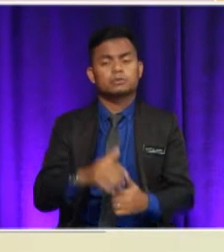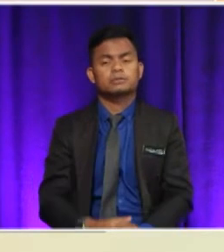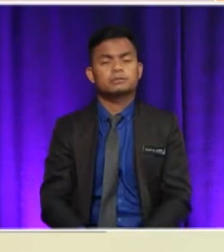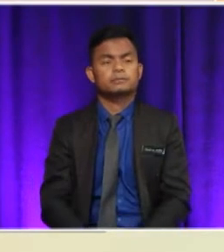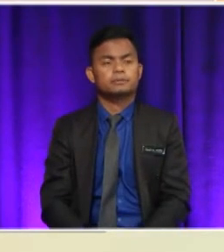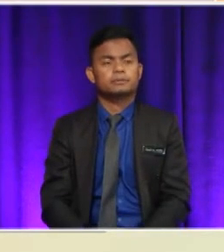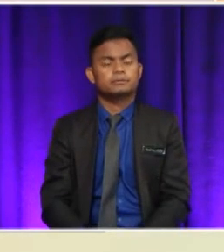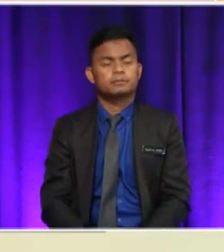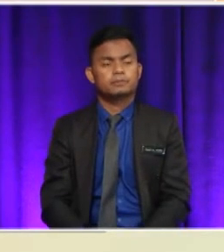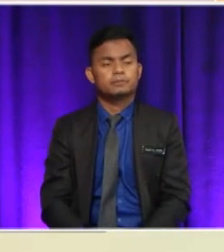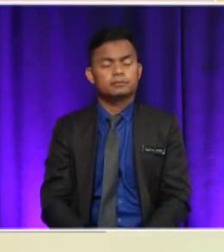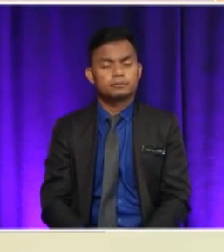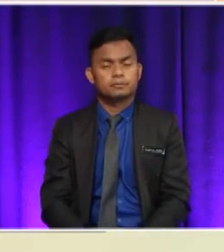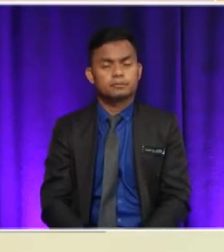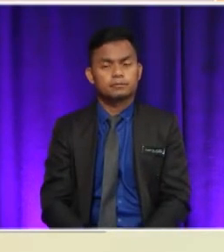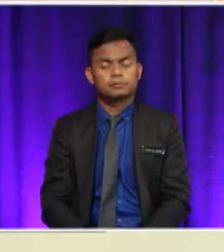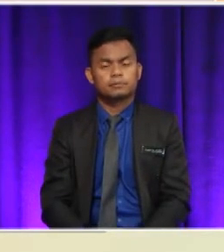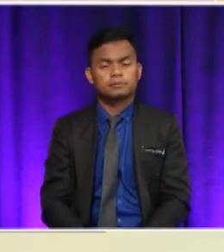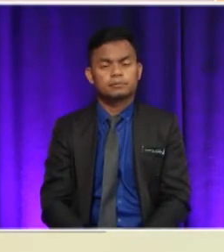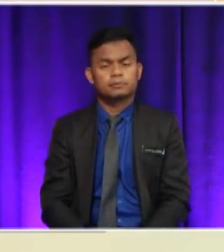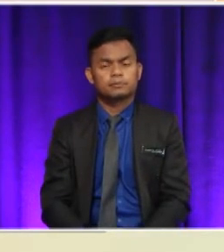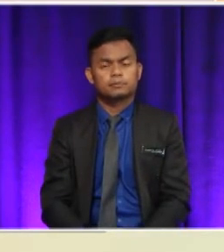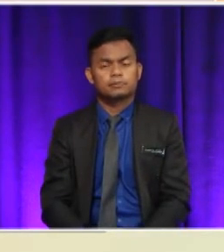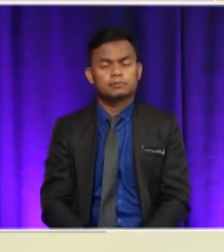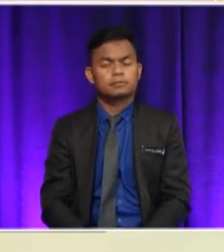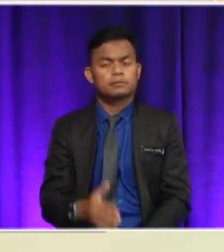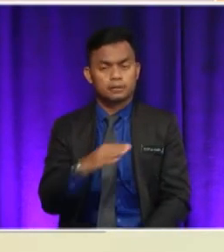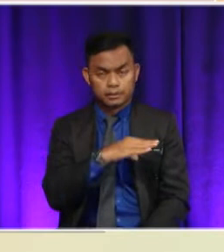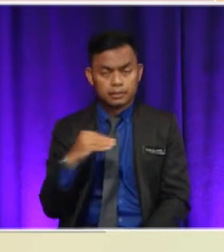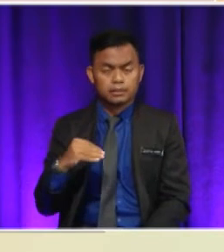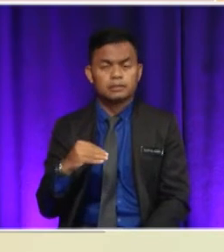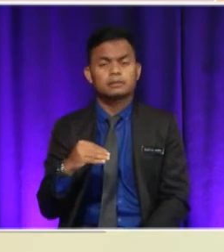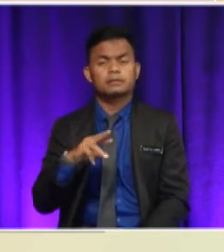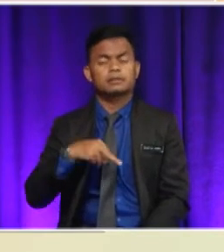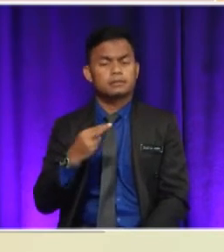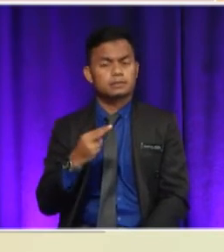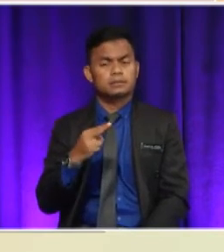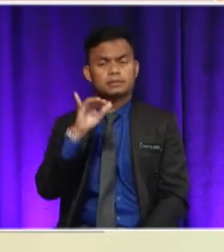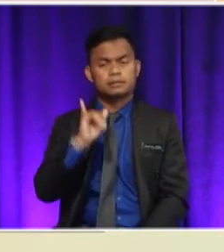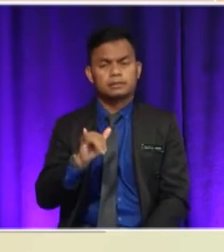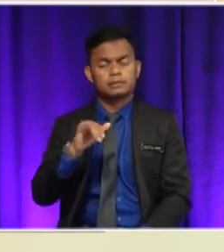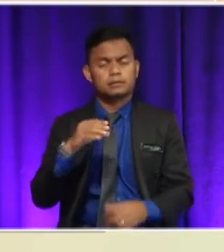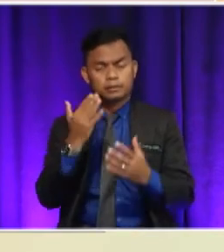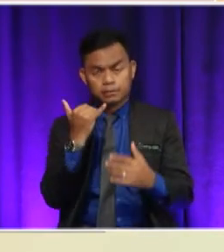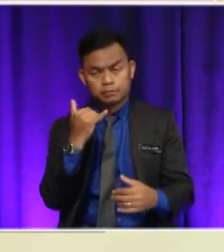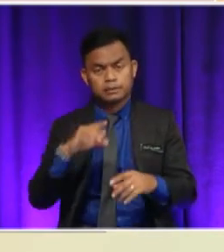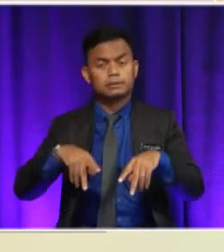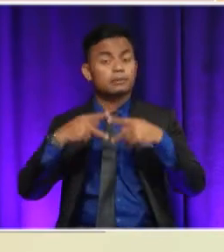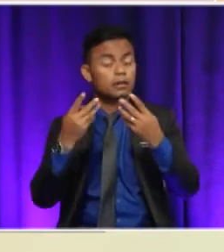Yeah, the reasons why Ed went on the expedition and among those highlighted would be